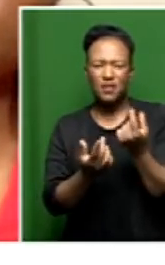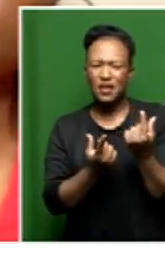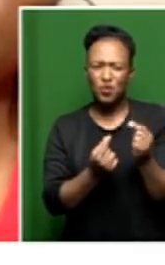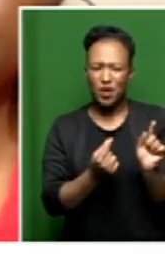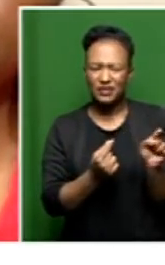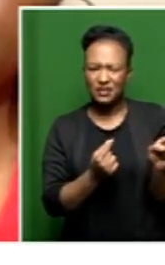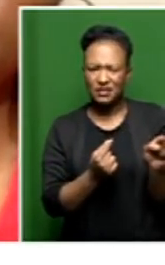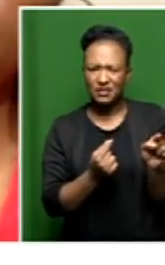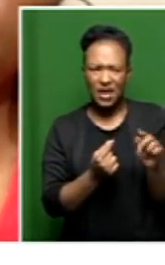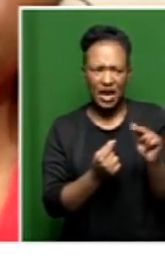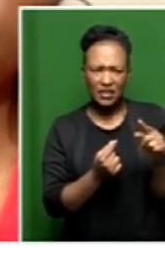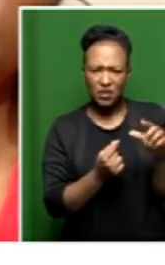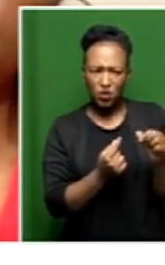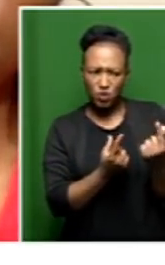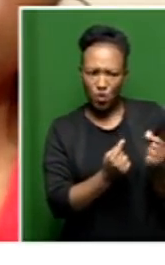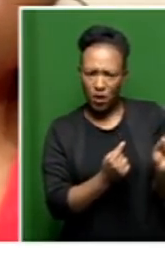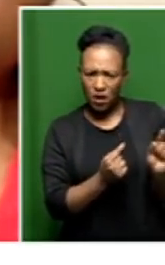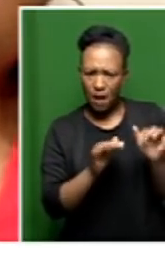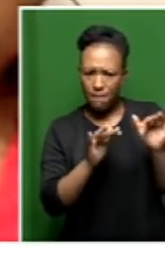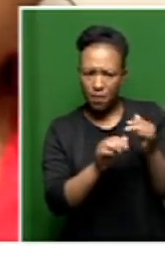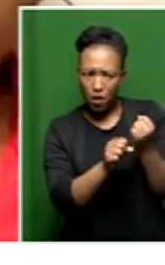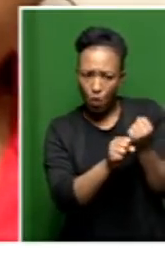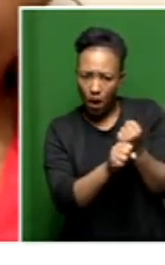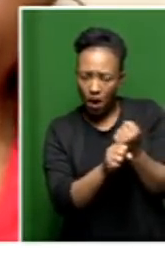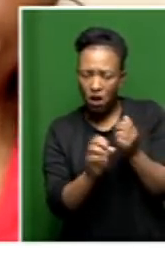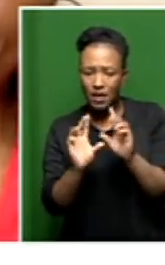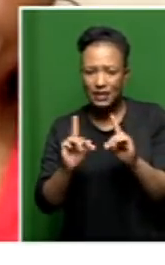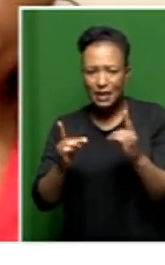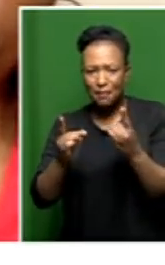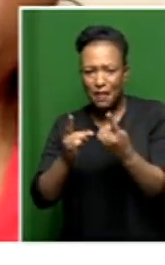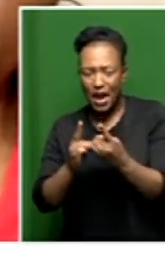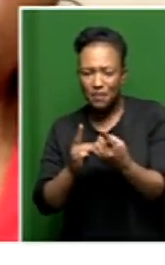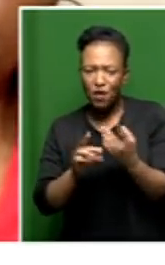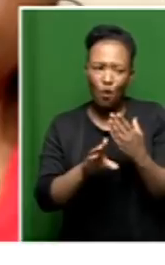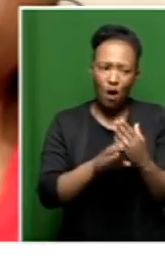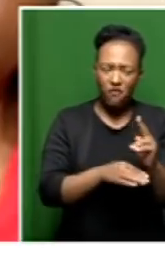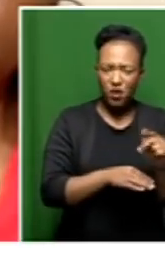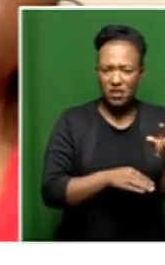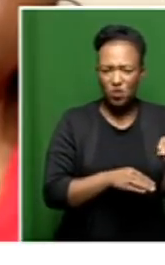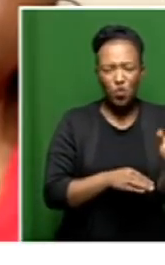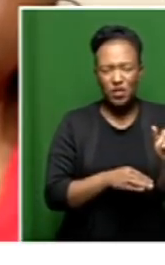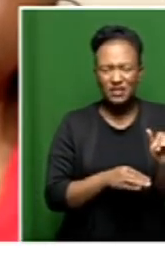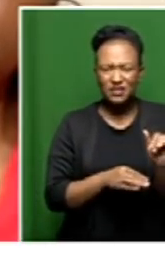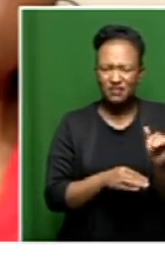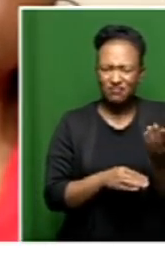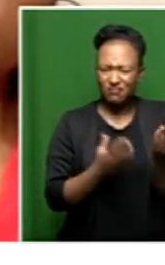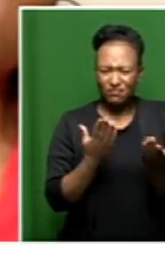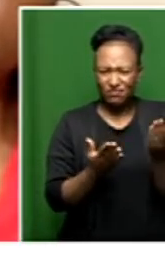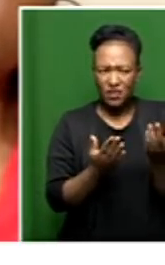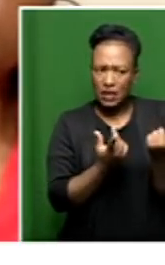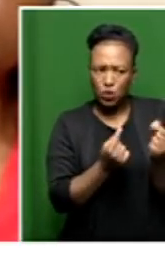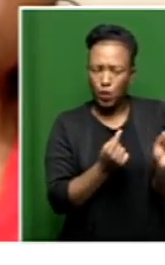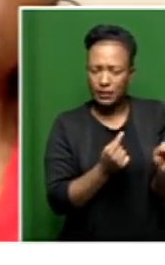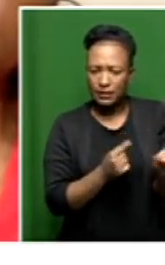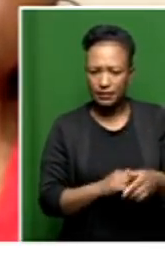at the NGO? Do these people work for the department? Do they work for the NGO? Who are they and what exactly are they